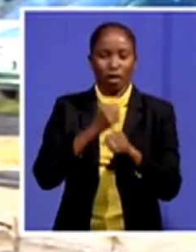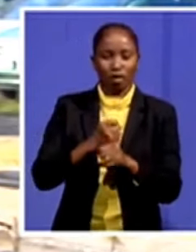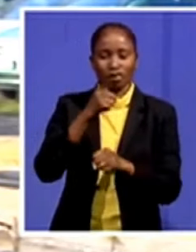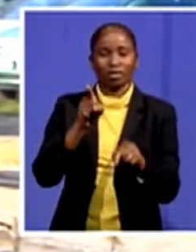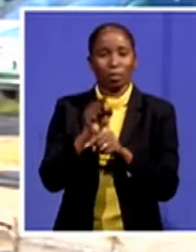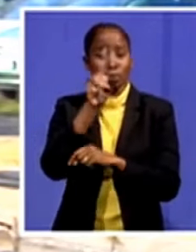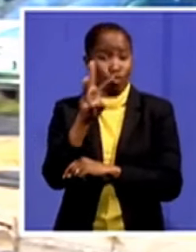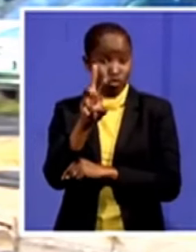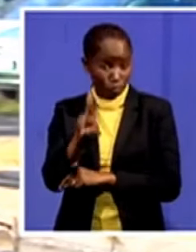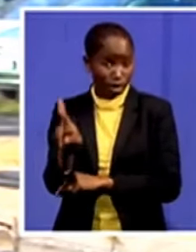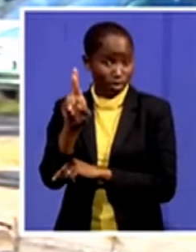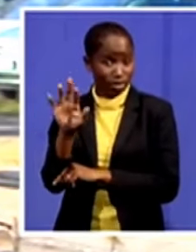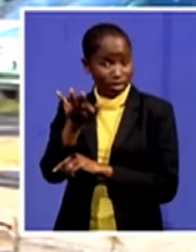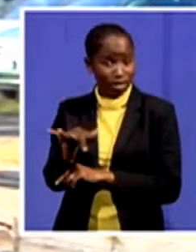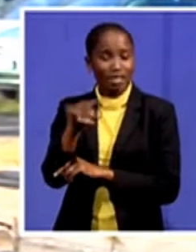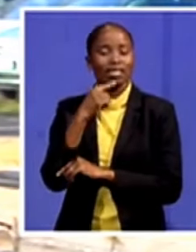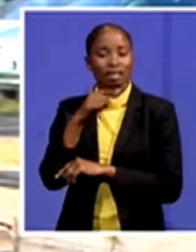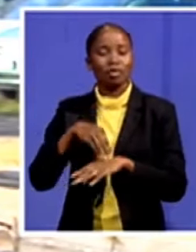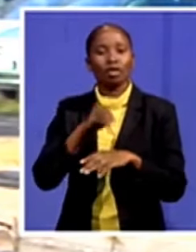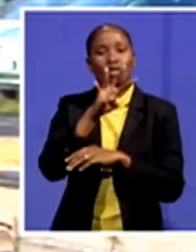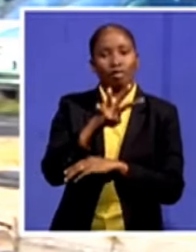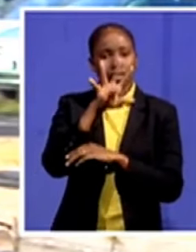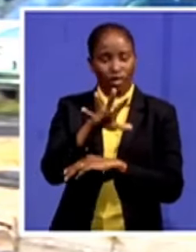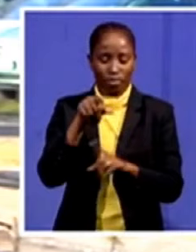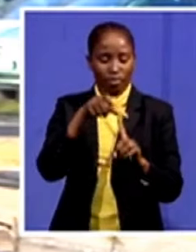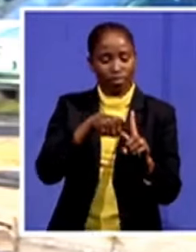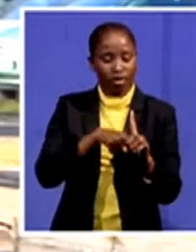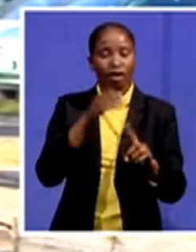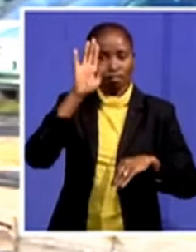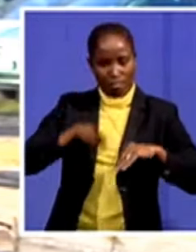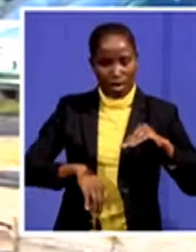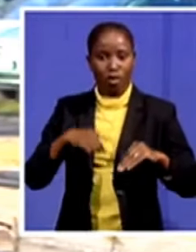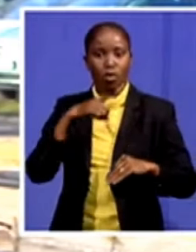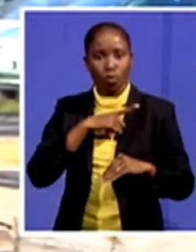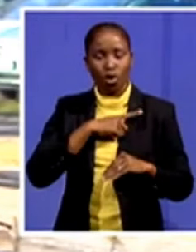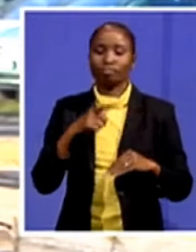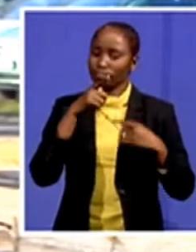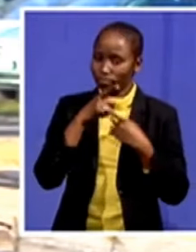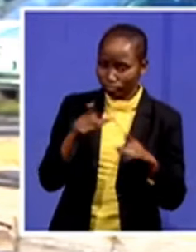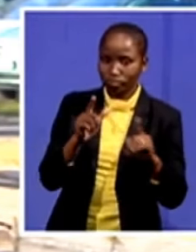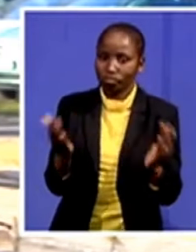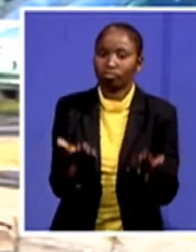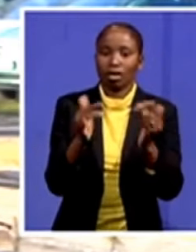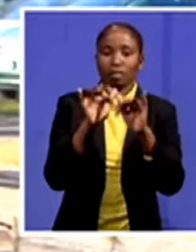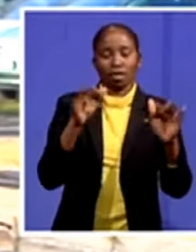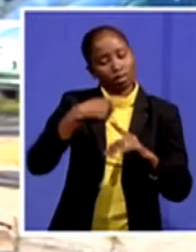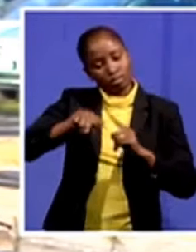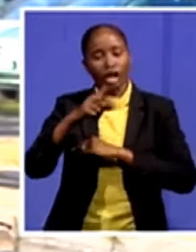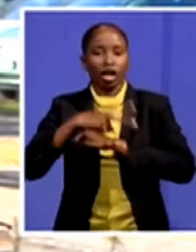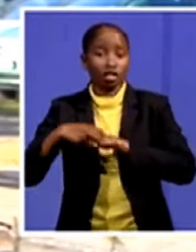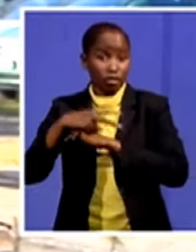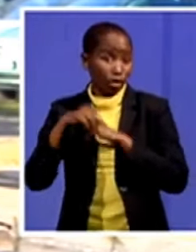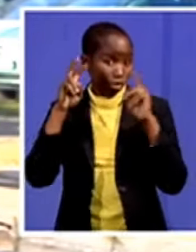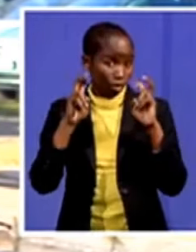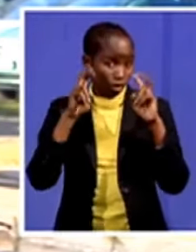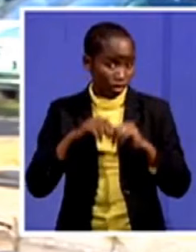year old facing charges of inciting public violence and terrorism he's maintained his innocence saying his party's